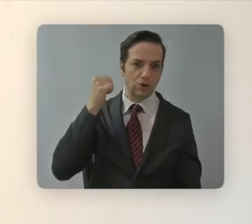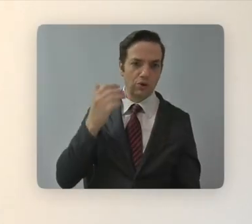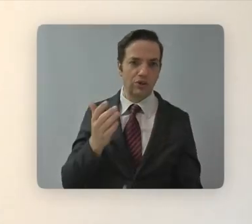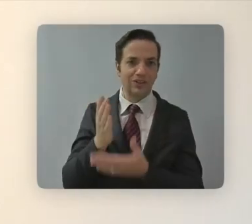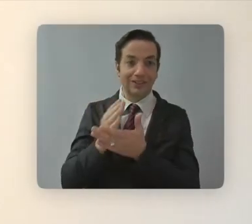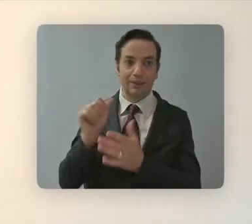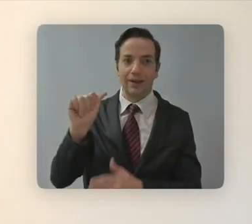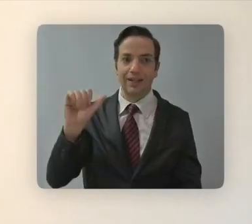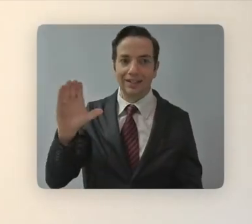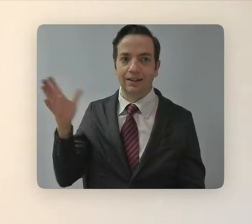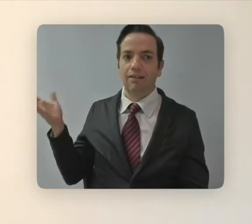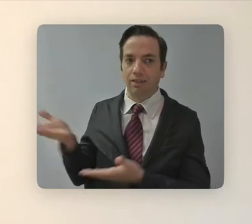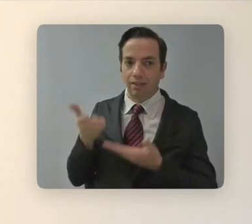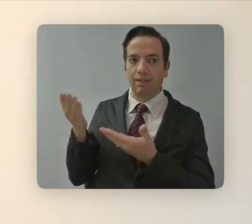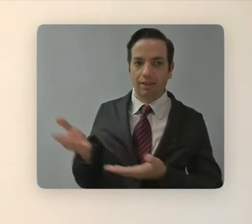let in some AC.